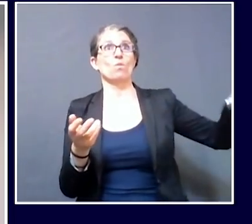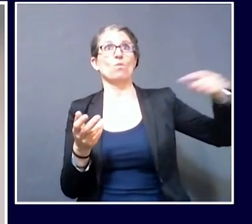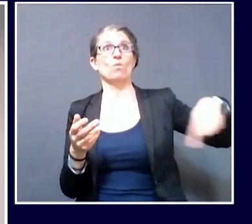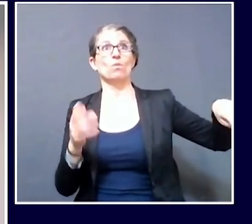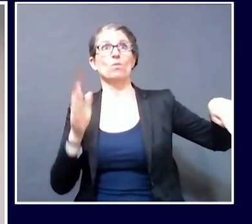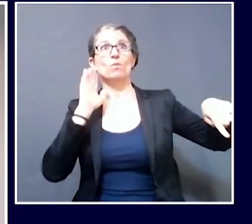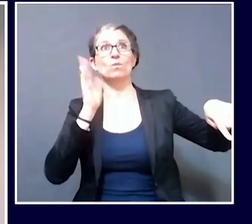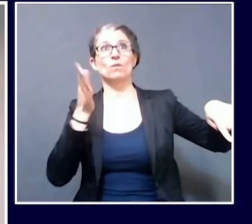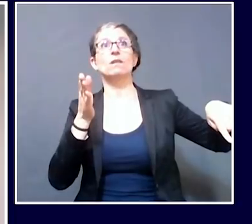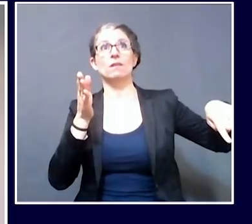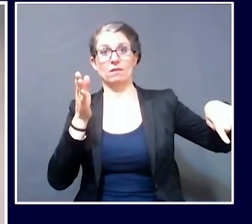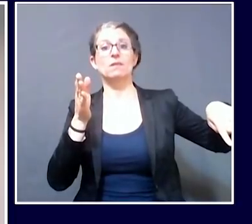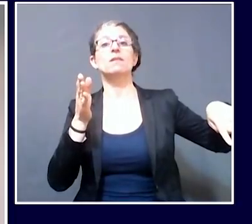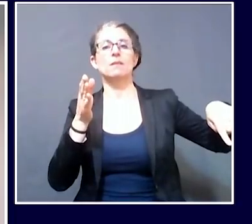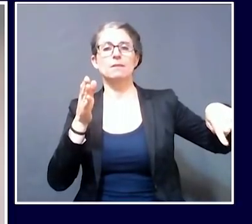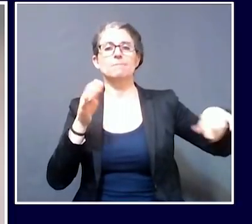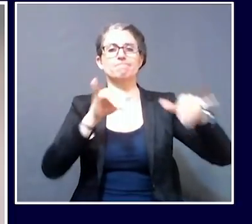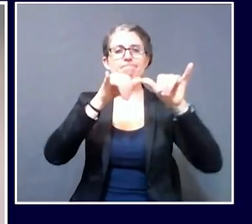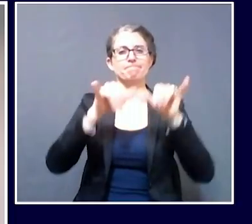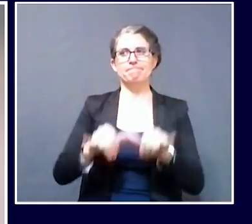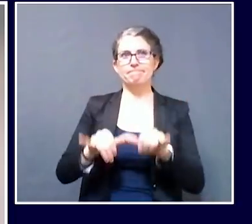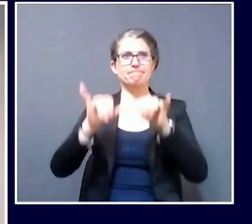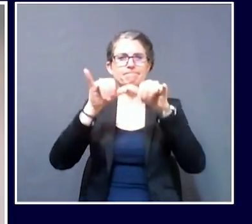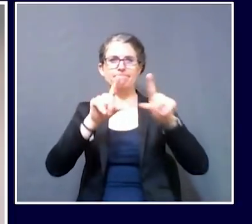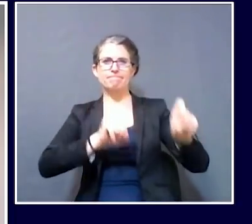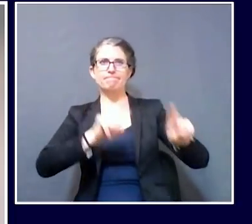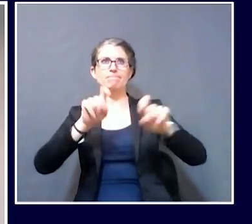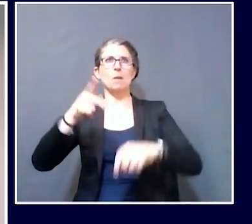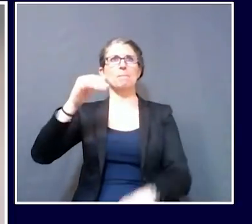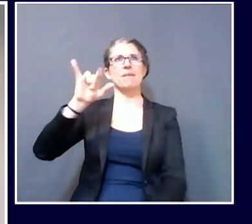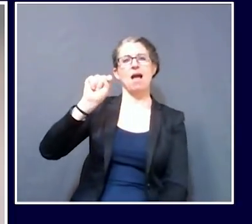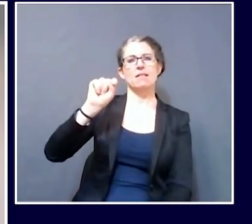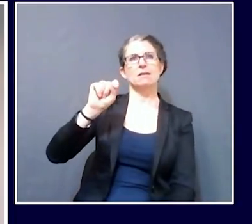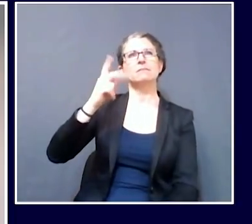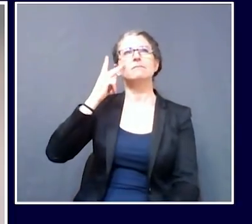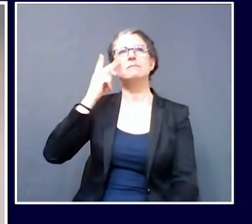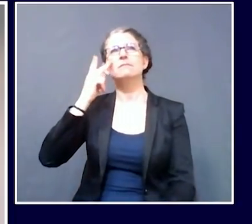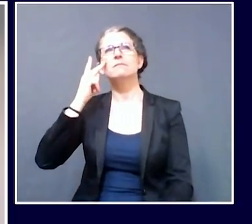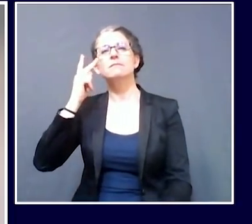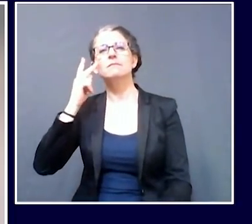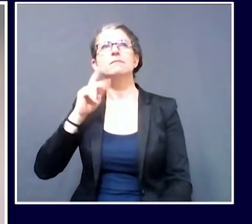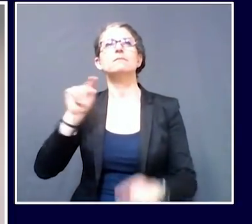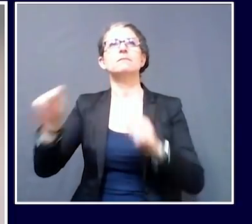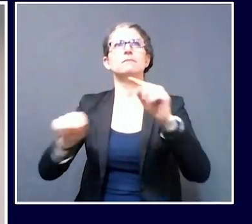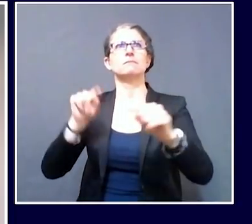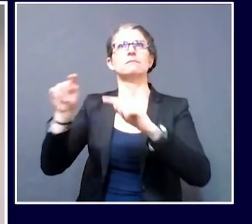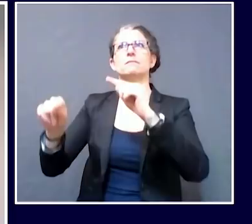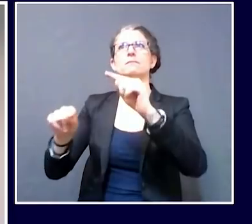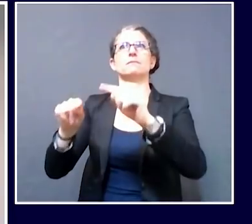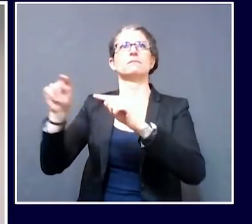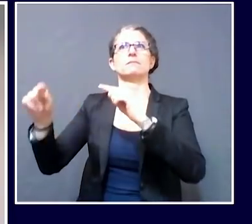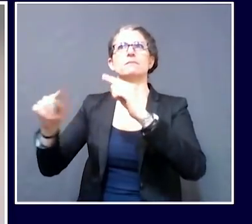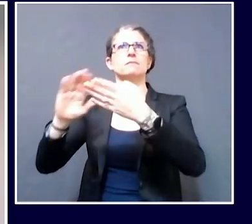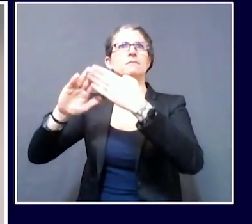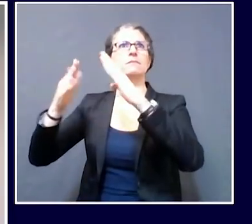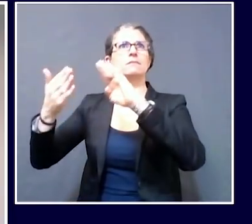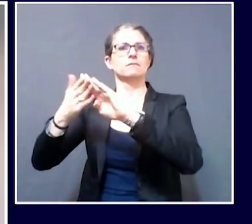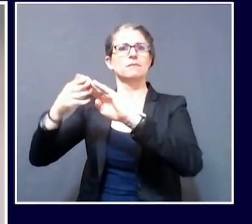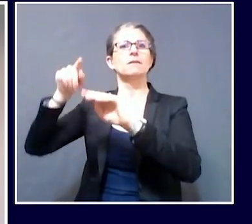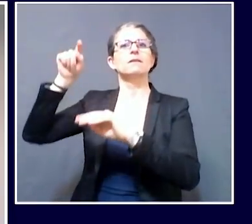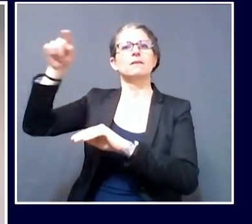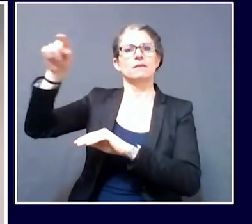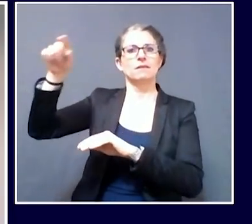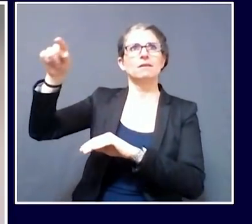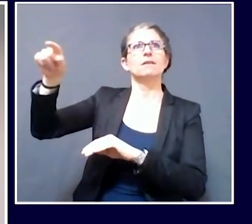with some long-term care facilities in counties of high community transmission. We're very close, but you're right. It's something we've been